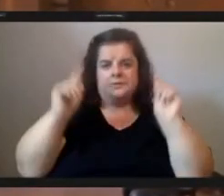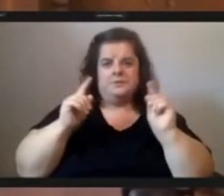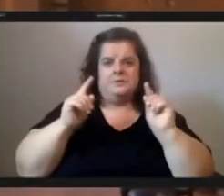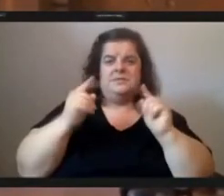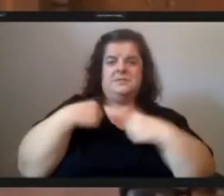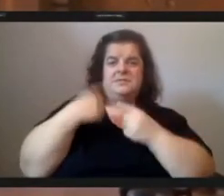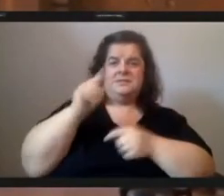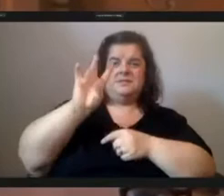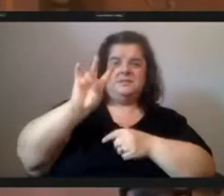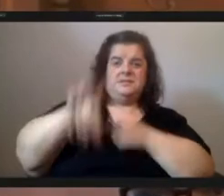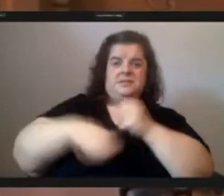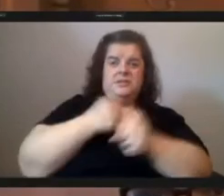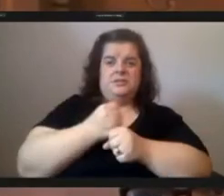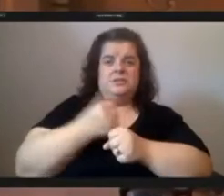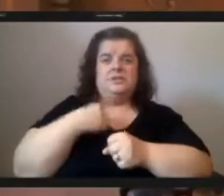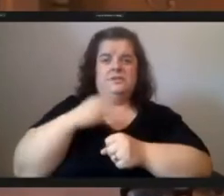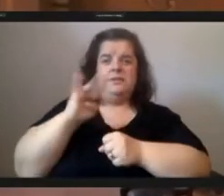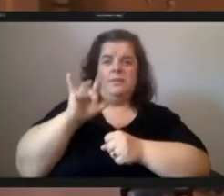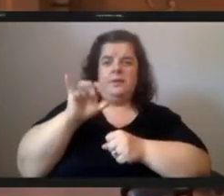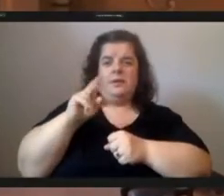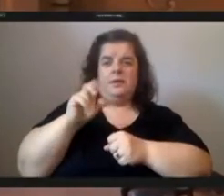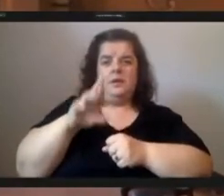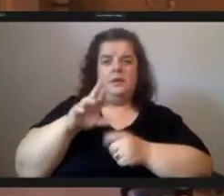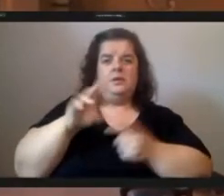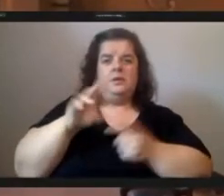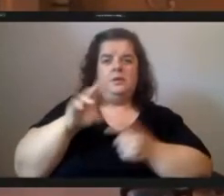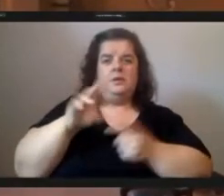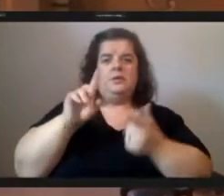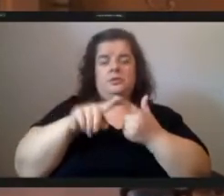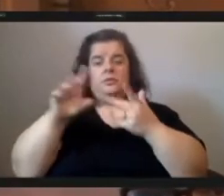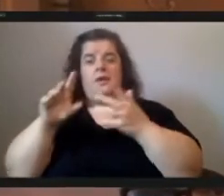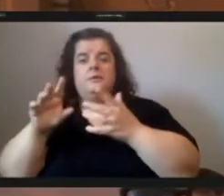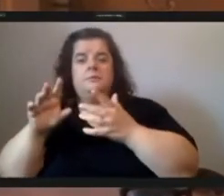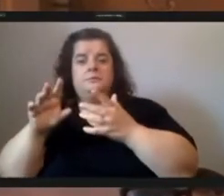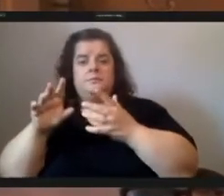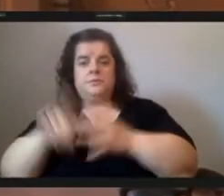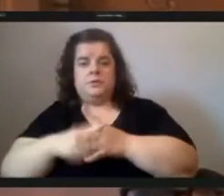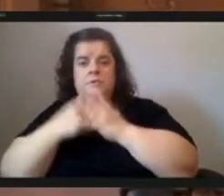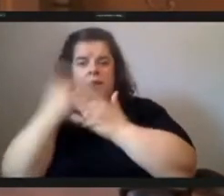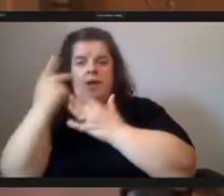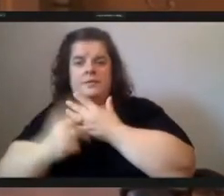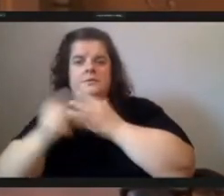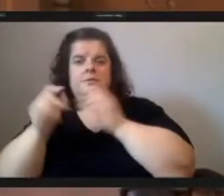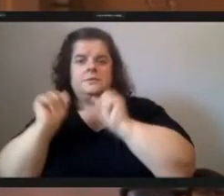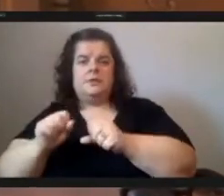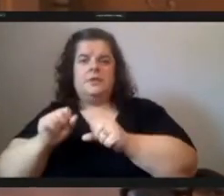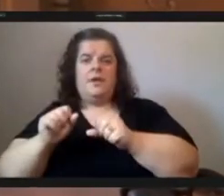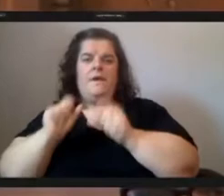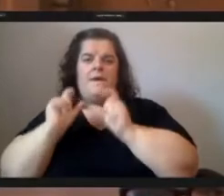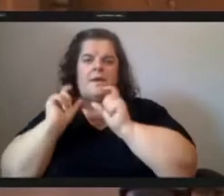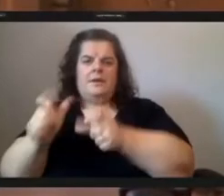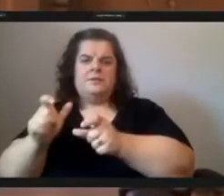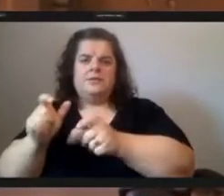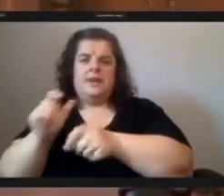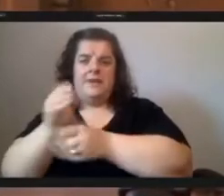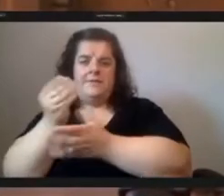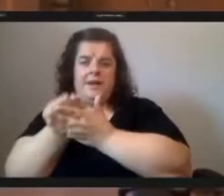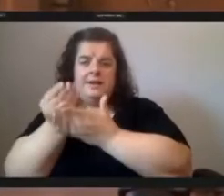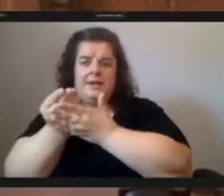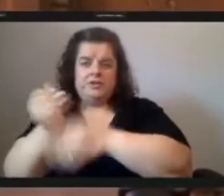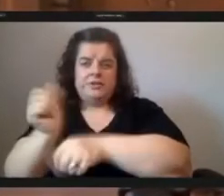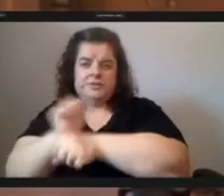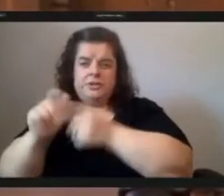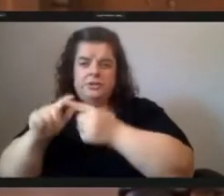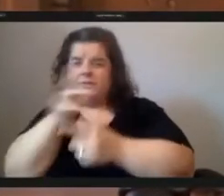grown from building our first school garden to piloting a program that has potentially become a fund to provide financial stability to farmers in our region